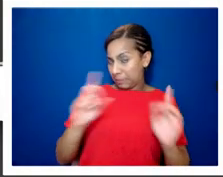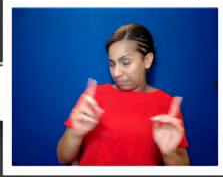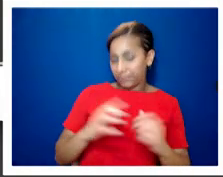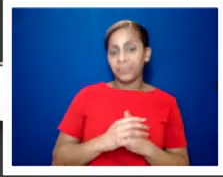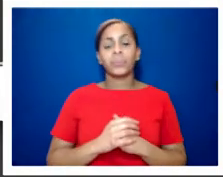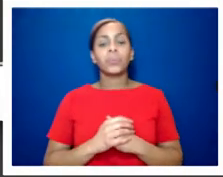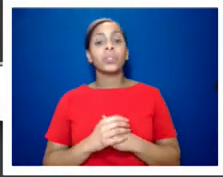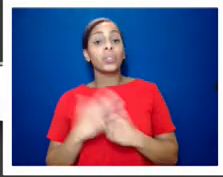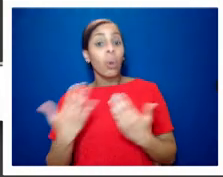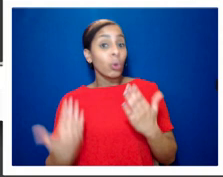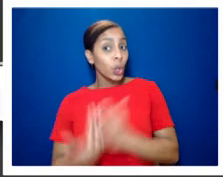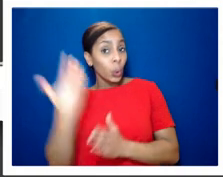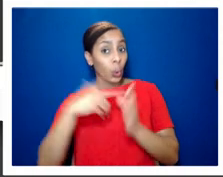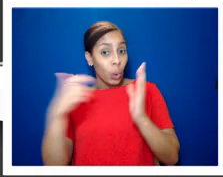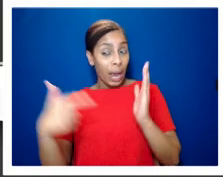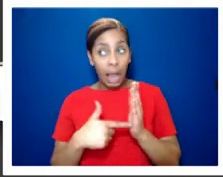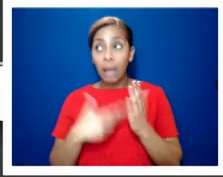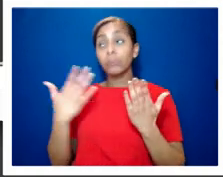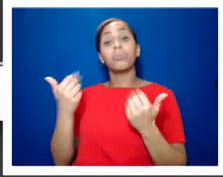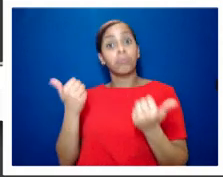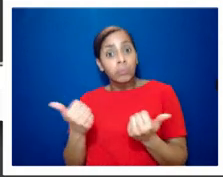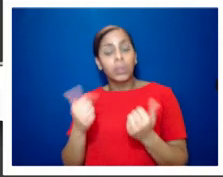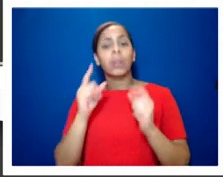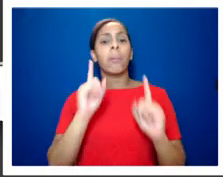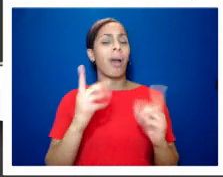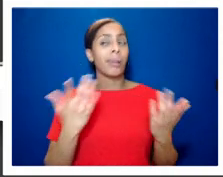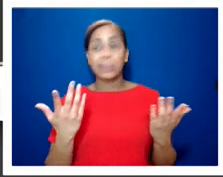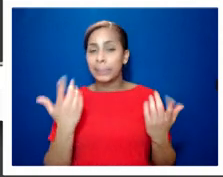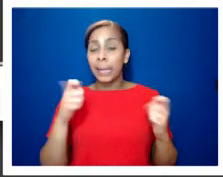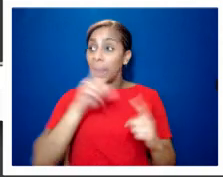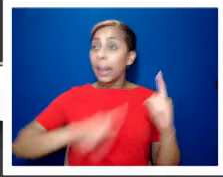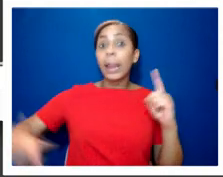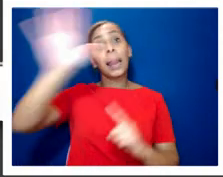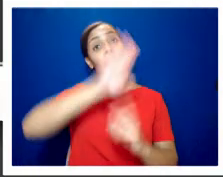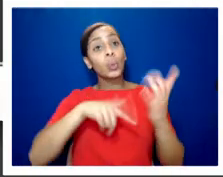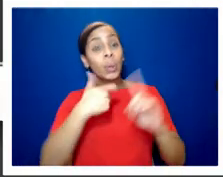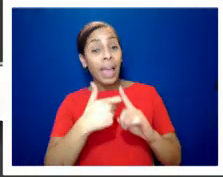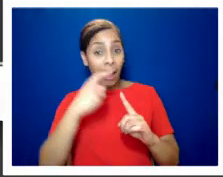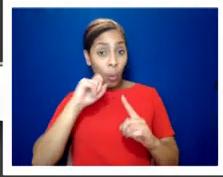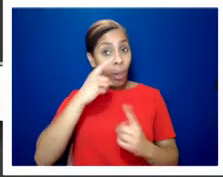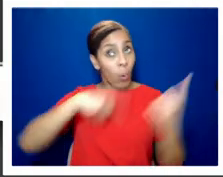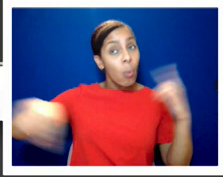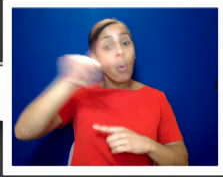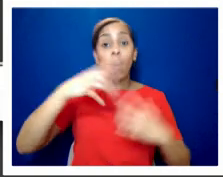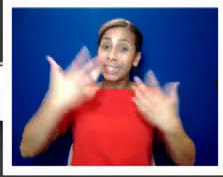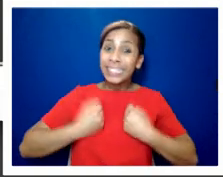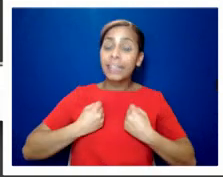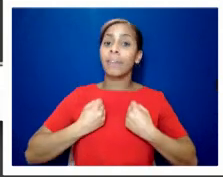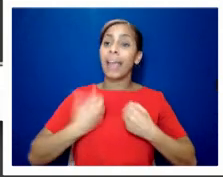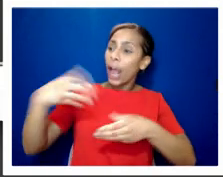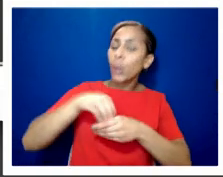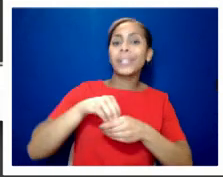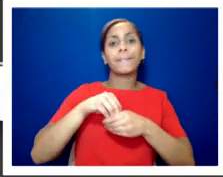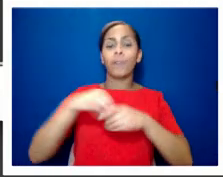new act it remains to be seen i think whether all children across the uk will still receive an inclusive and positive message about